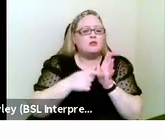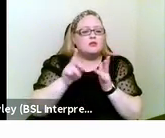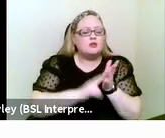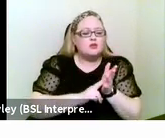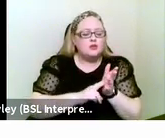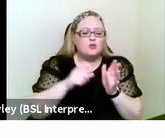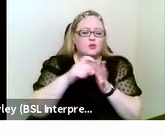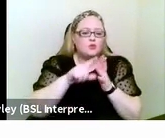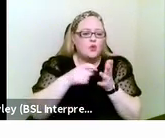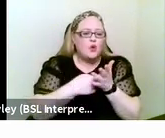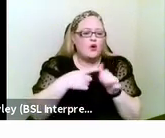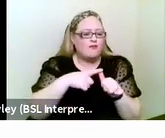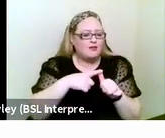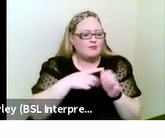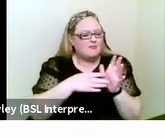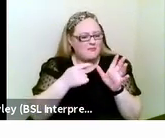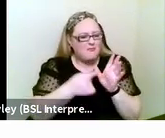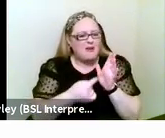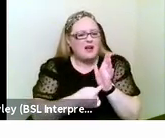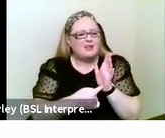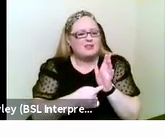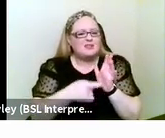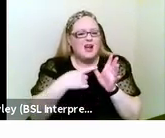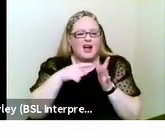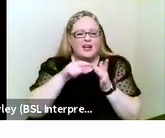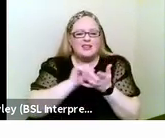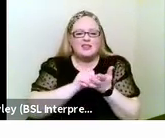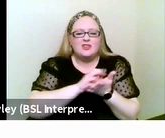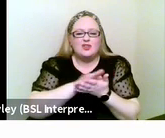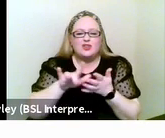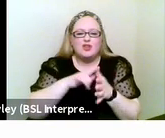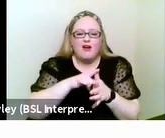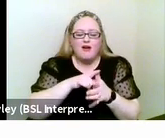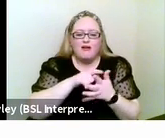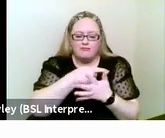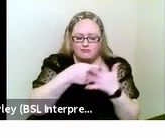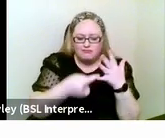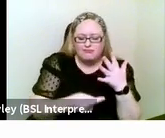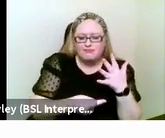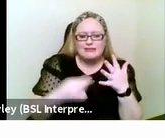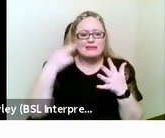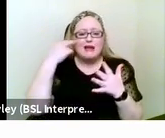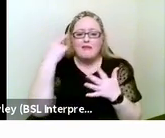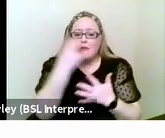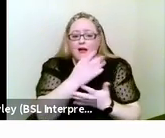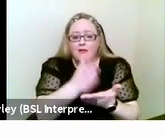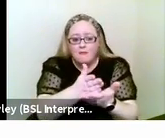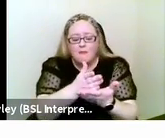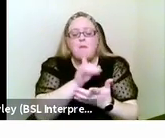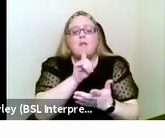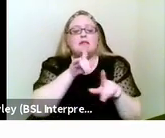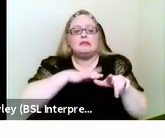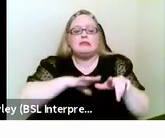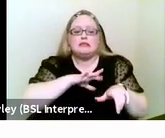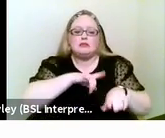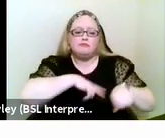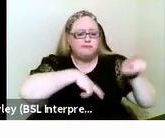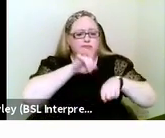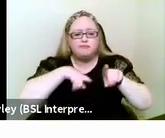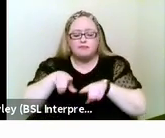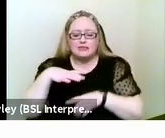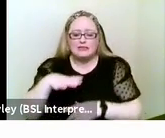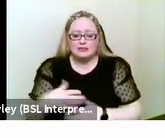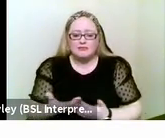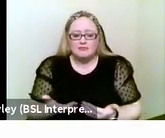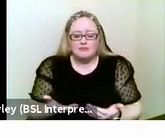very different needs, albeit that they are all deafblind. And here's some of the things to think